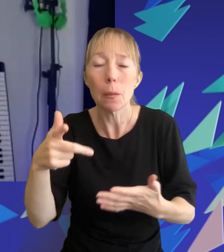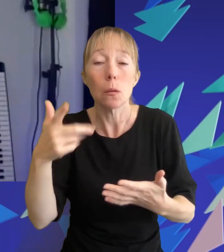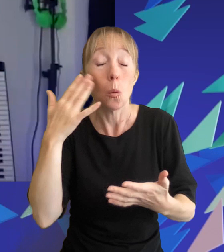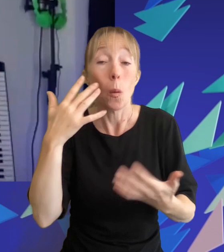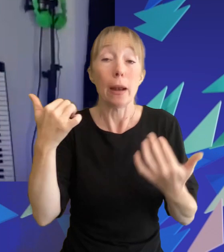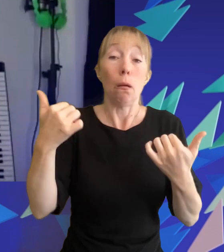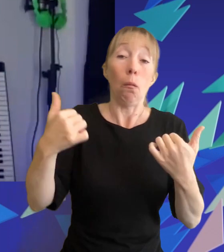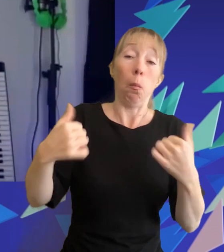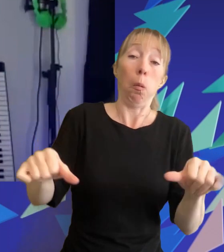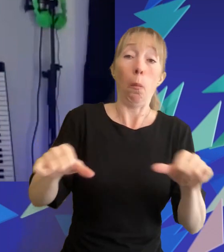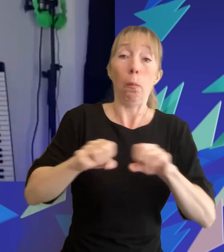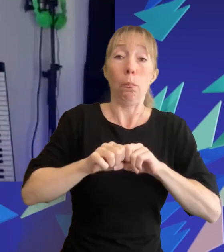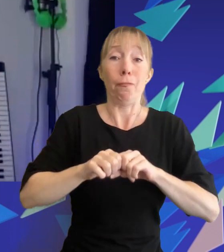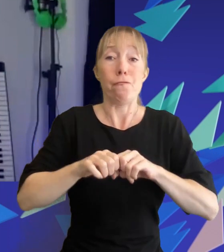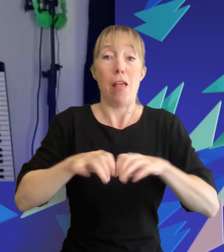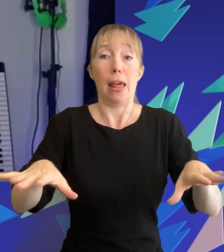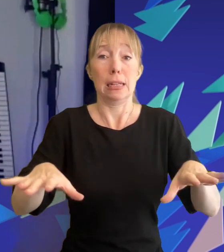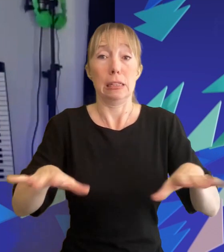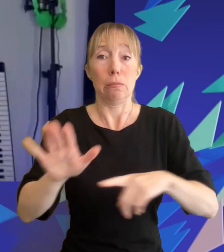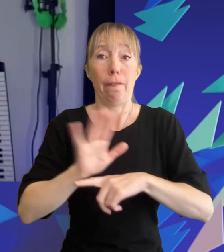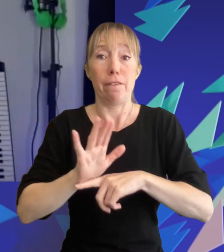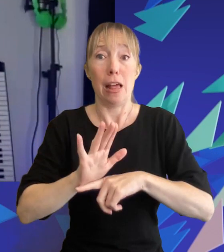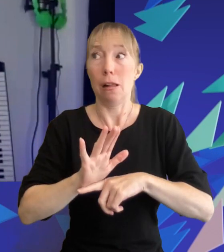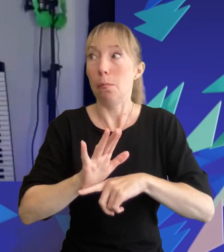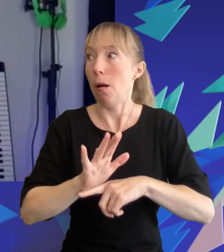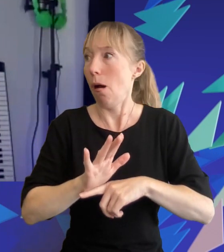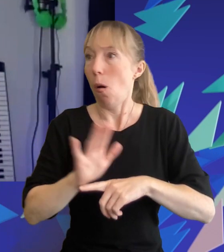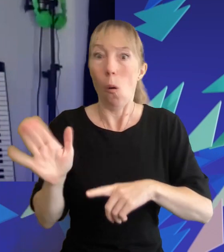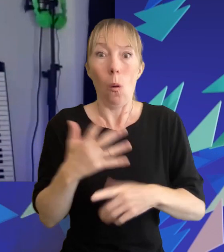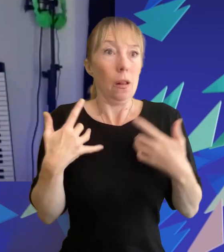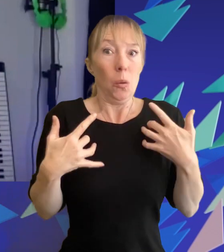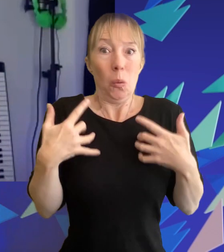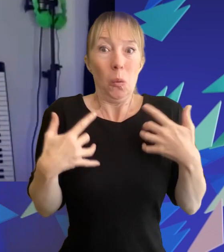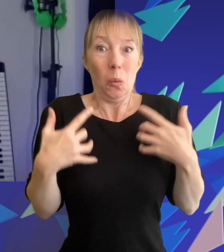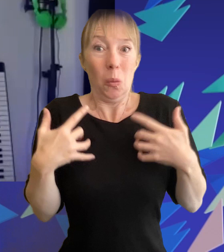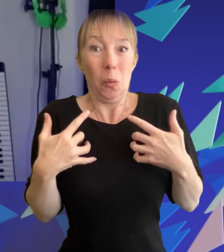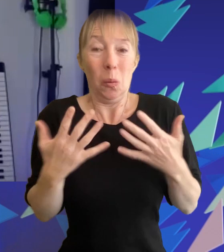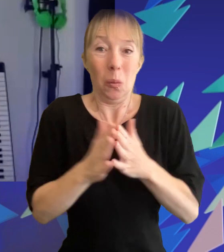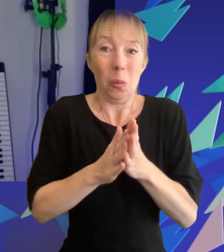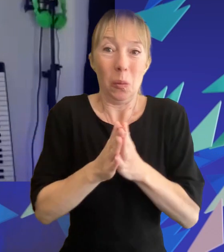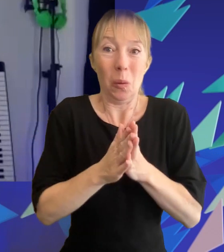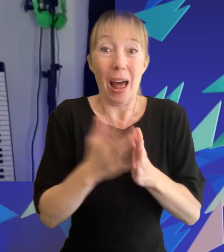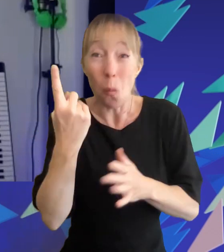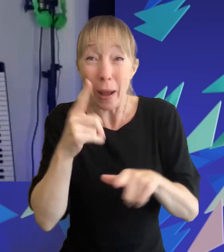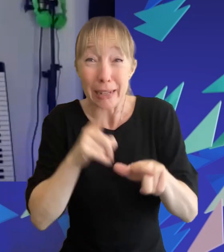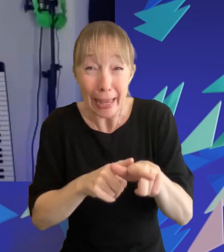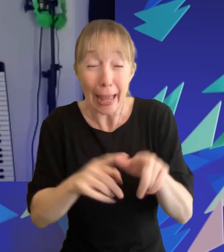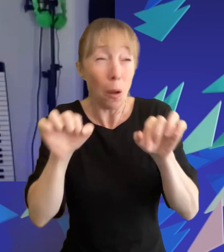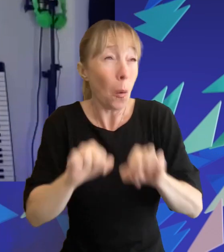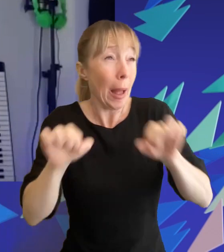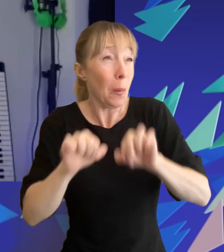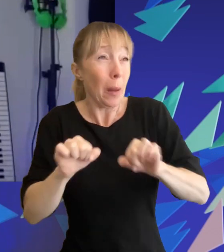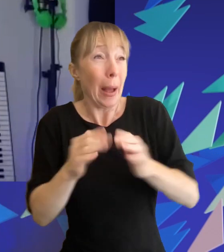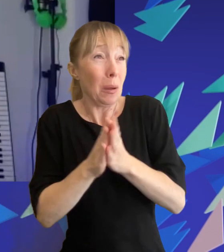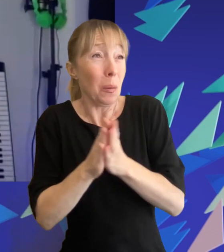came to the point of it being released there was so much anticipation almost a year of anticipation for